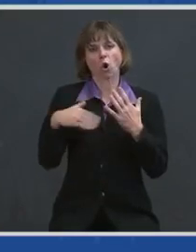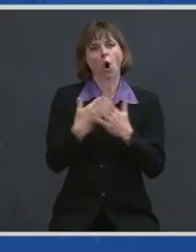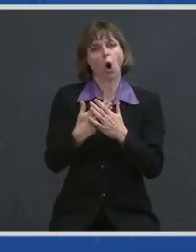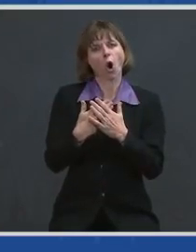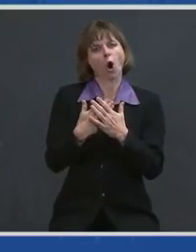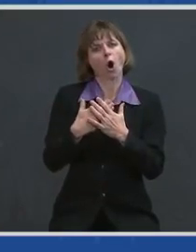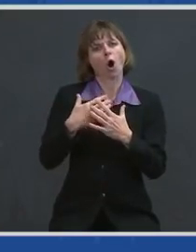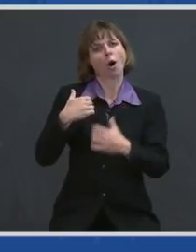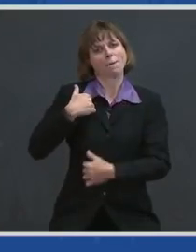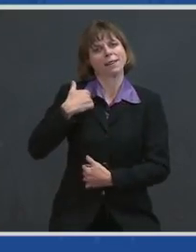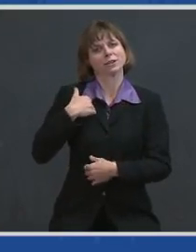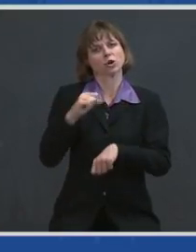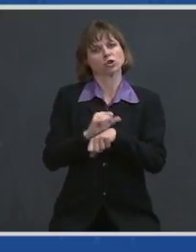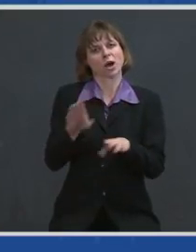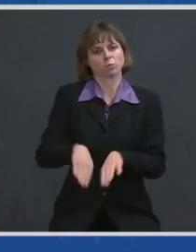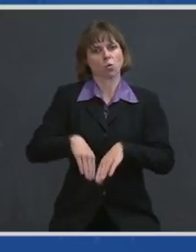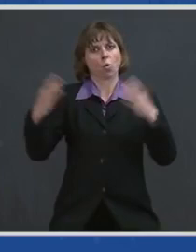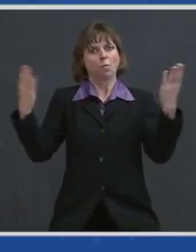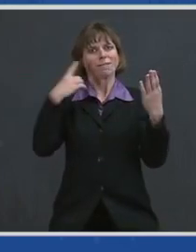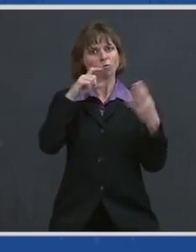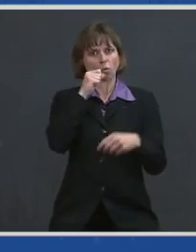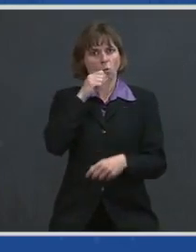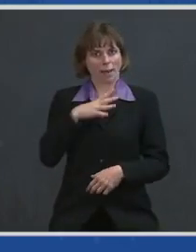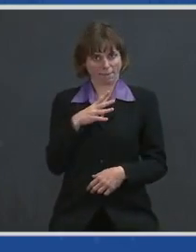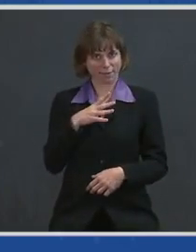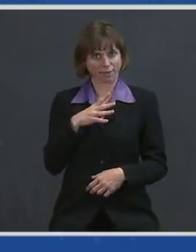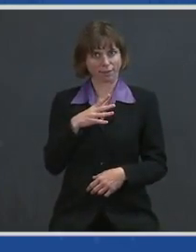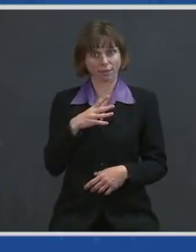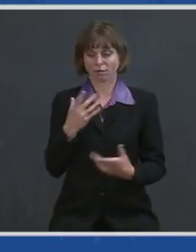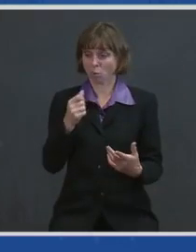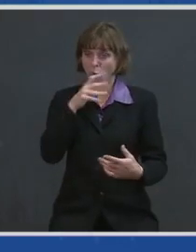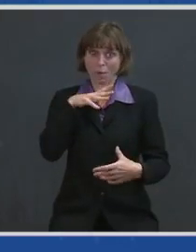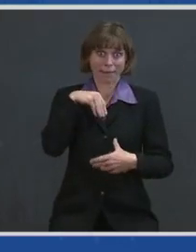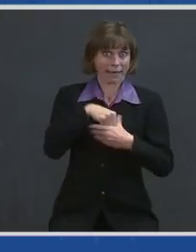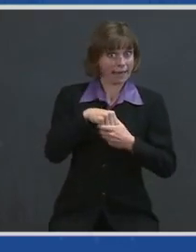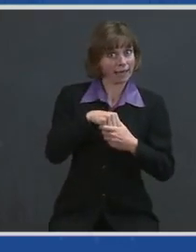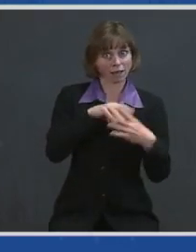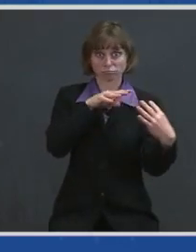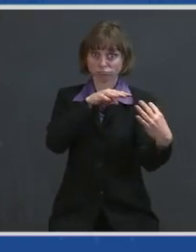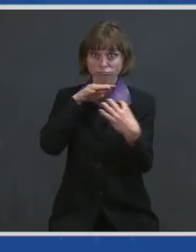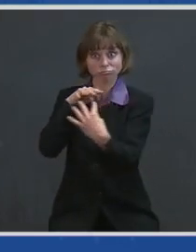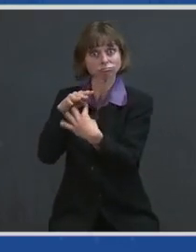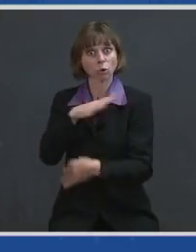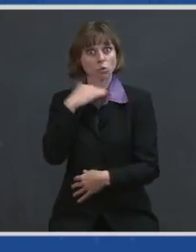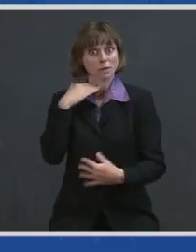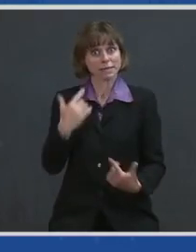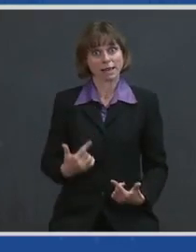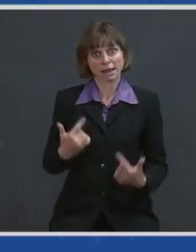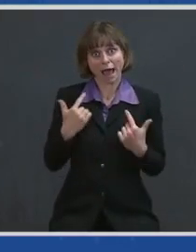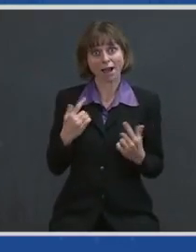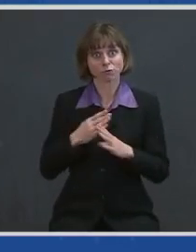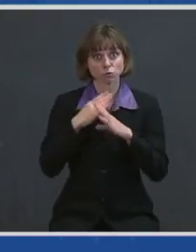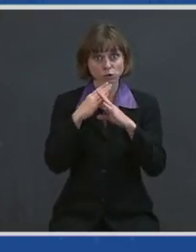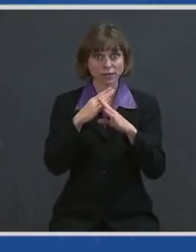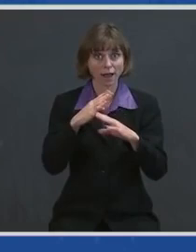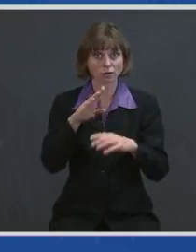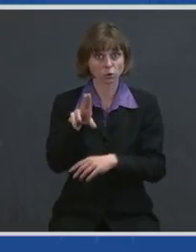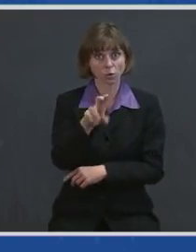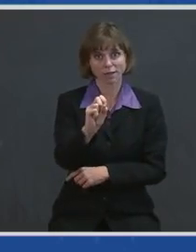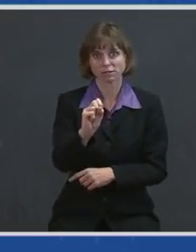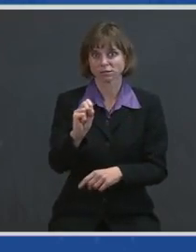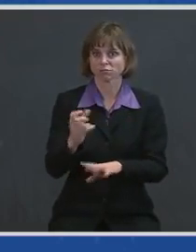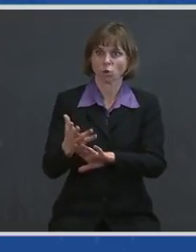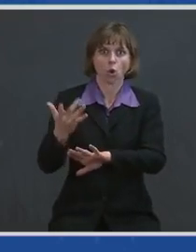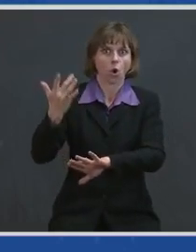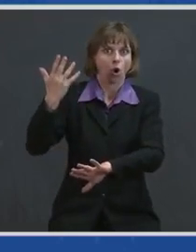have opened to women, women have been in the line of fire, risking their lives to protect our nation long